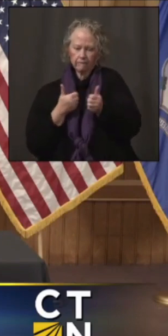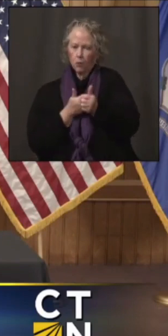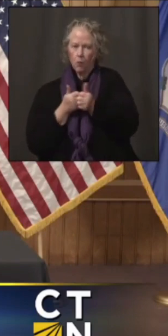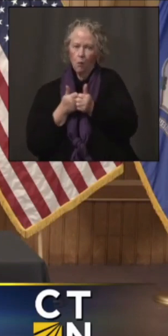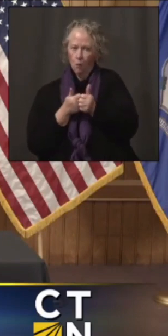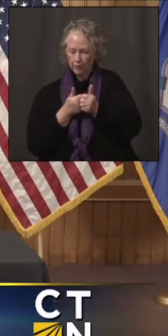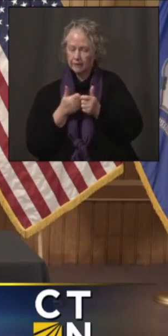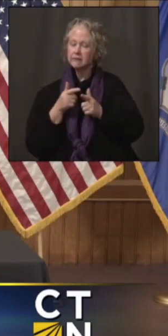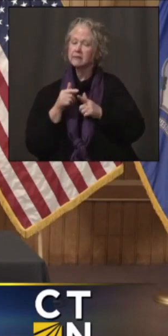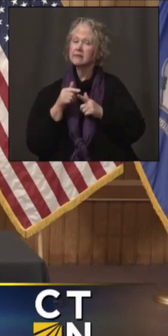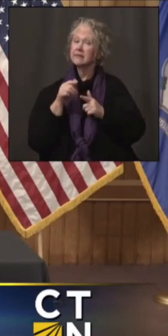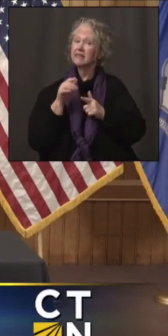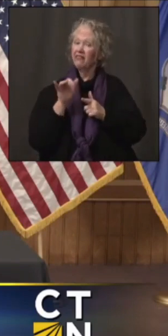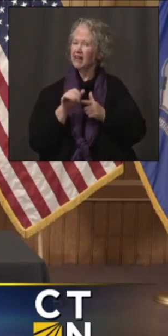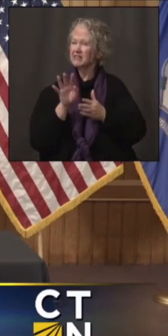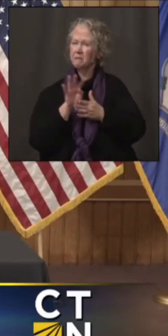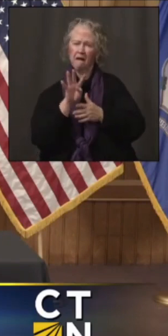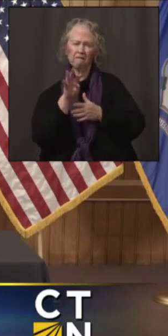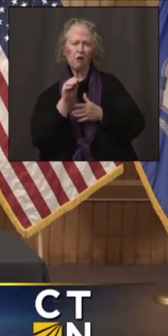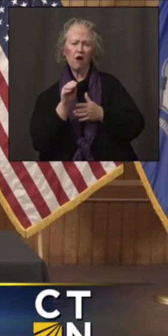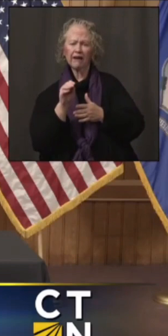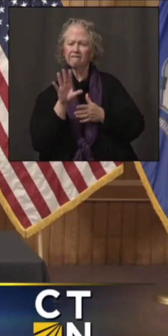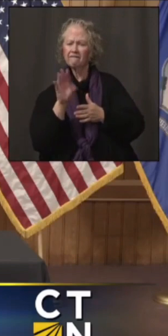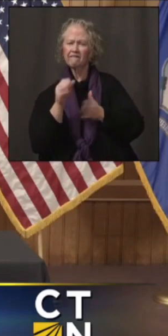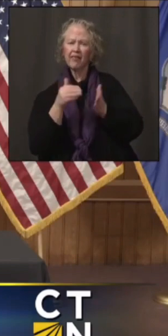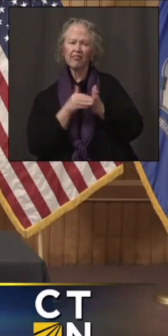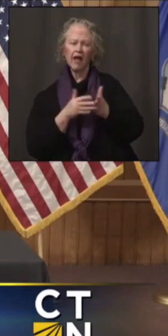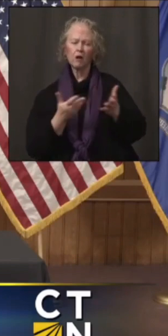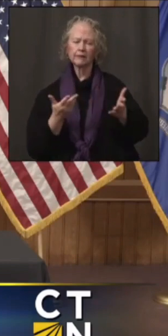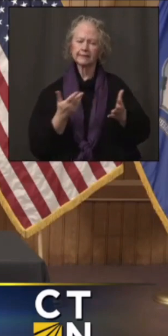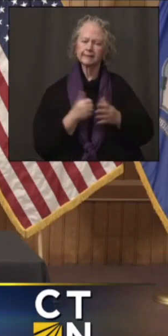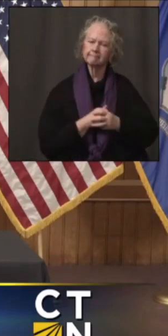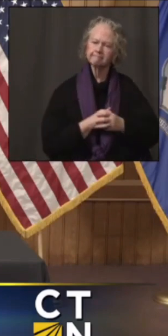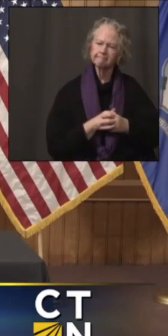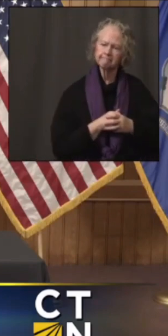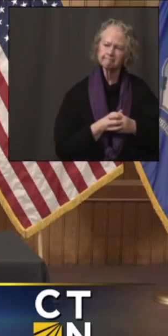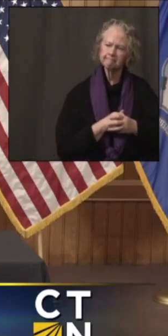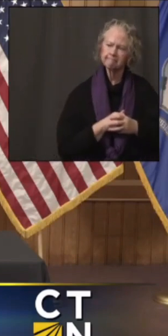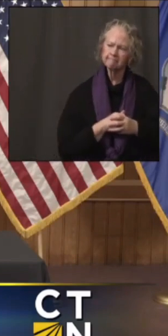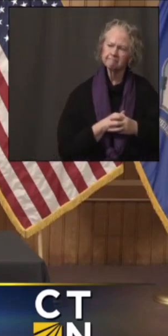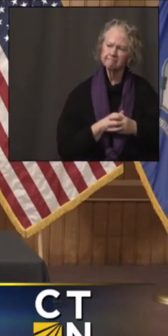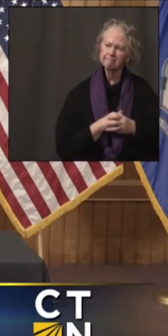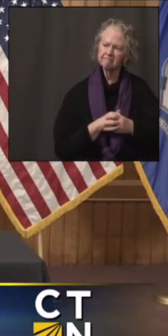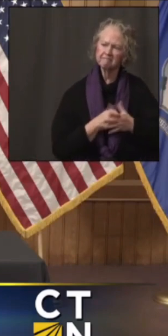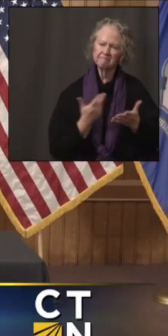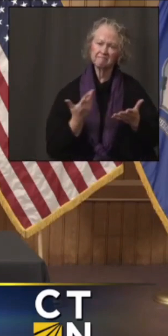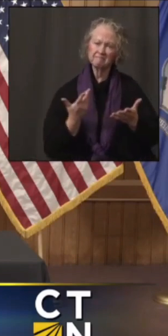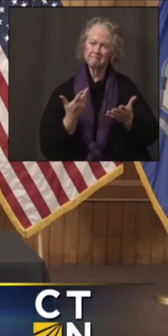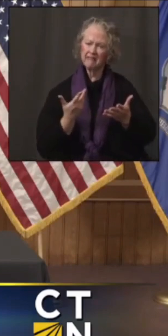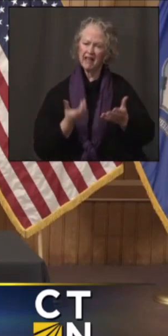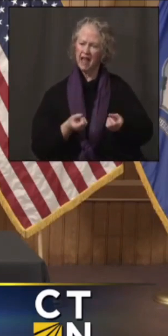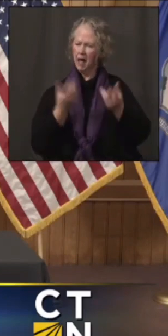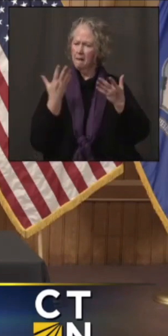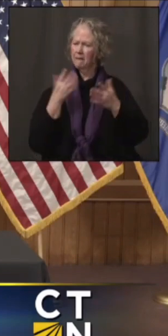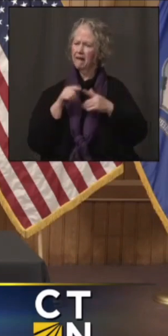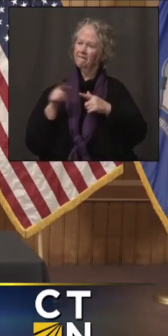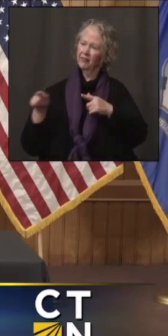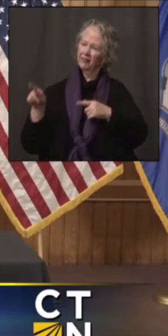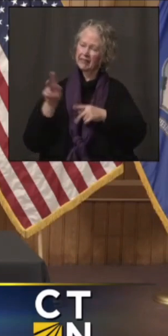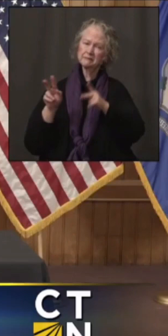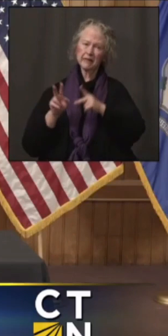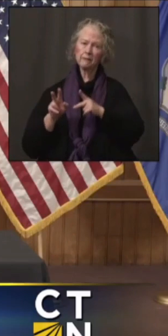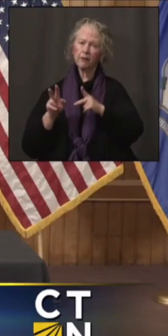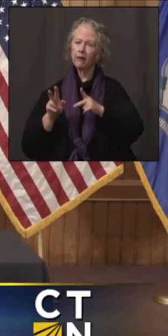What, I mean, how large of a, of much to these, uh, affected communities could be